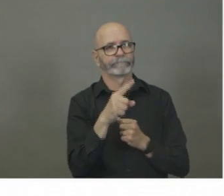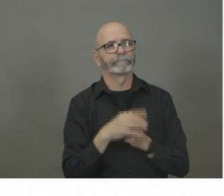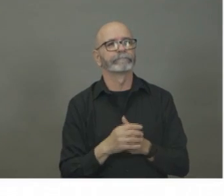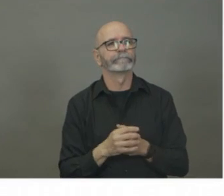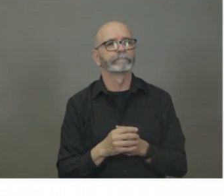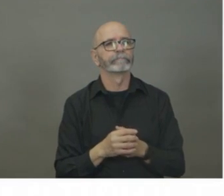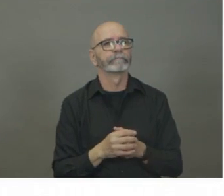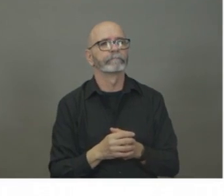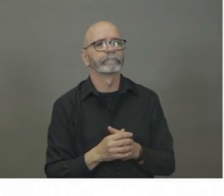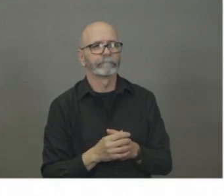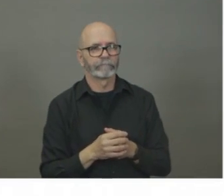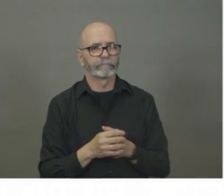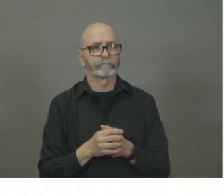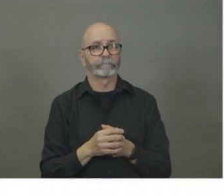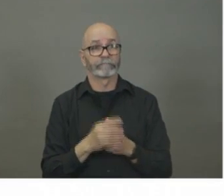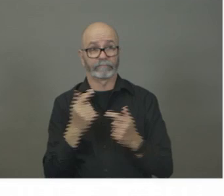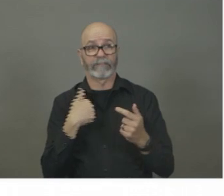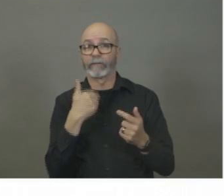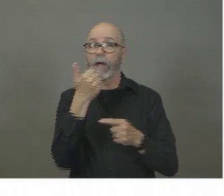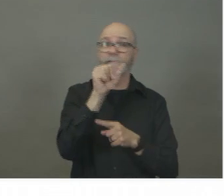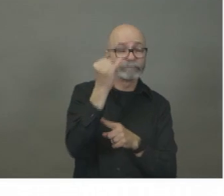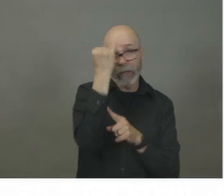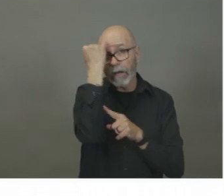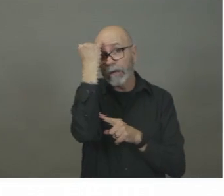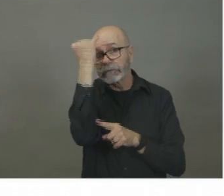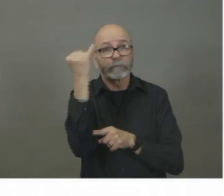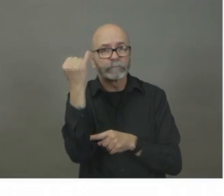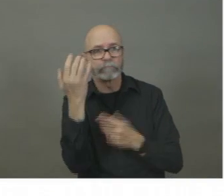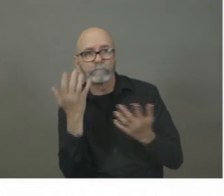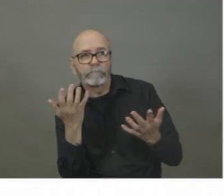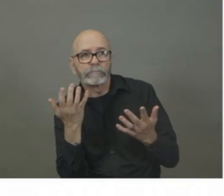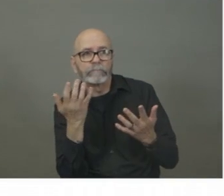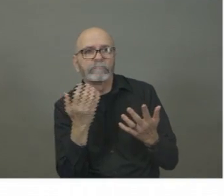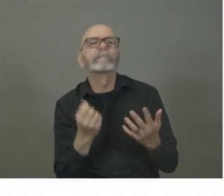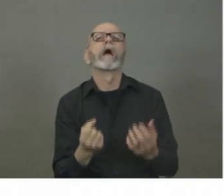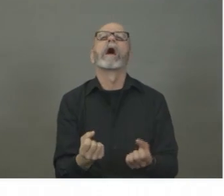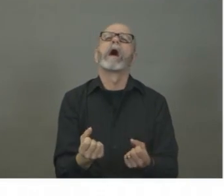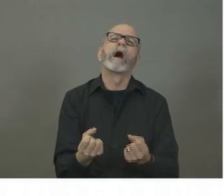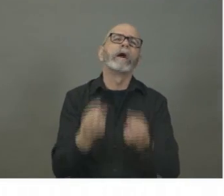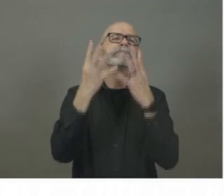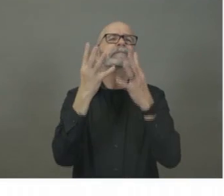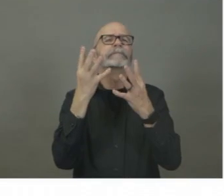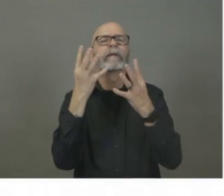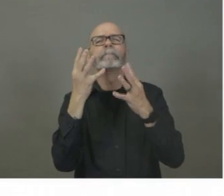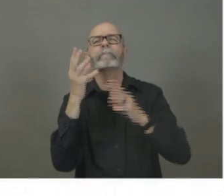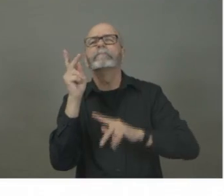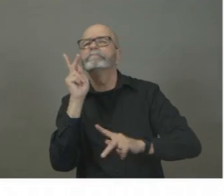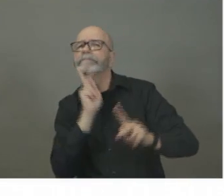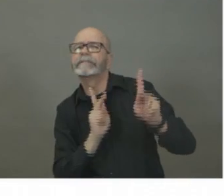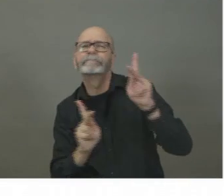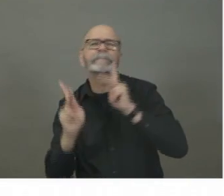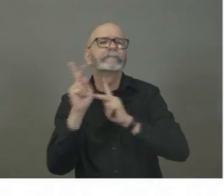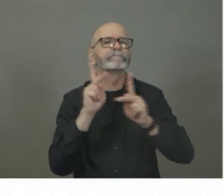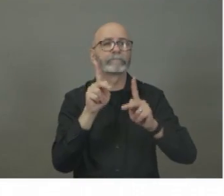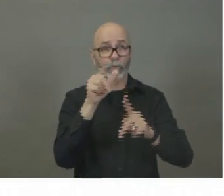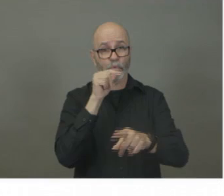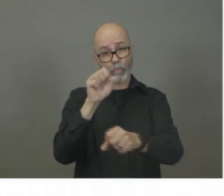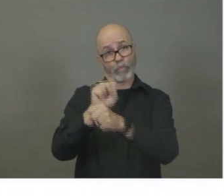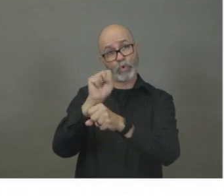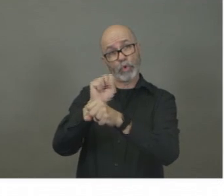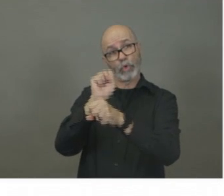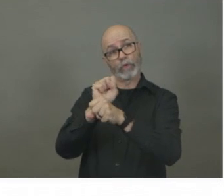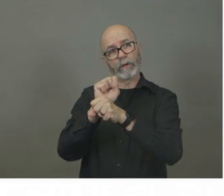this question, do we have any idea how many public sector workers might have plans to leave the province